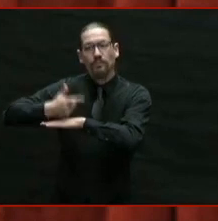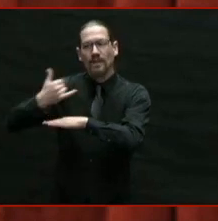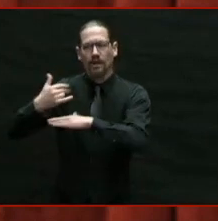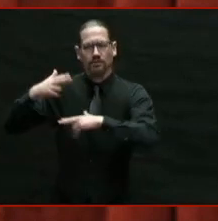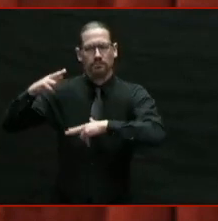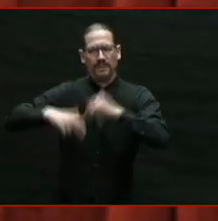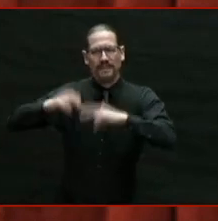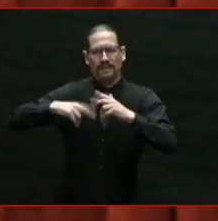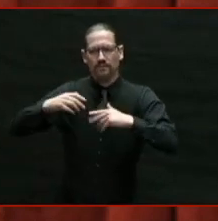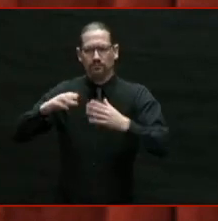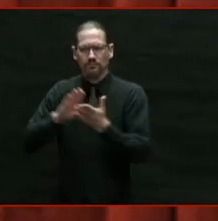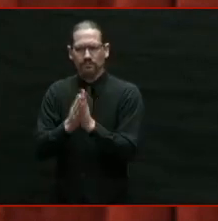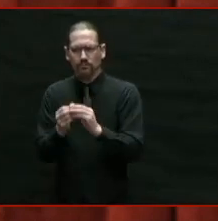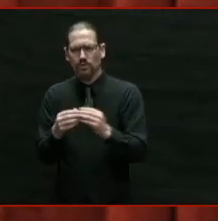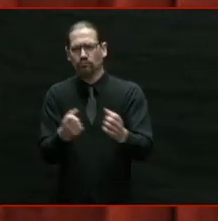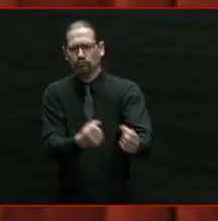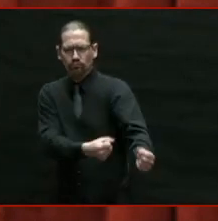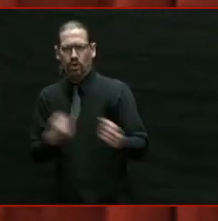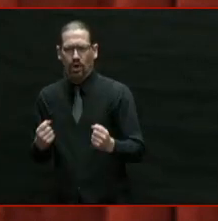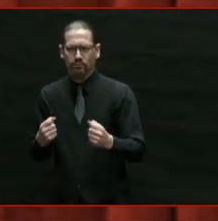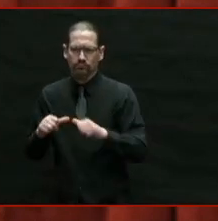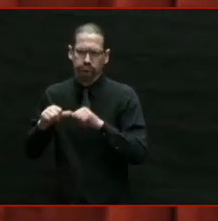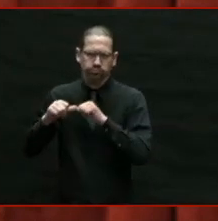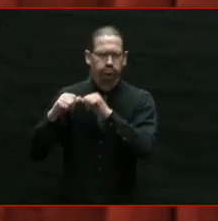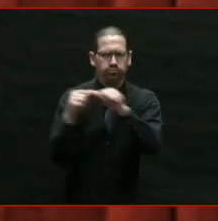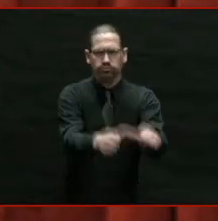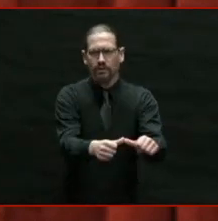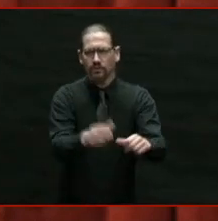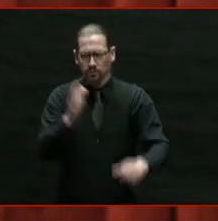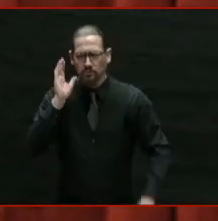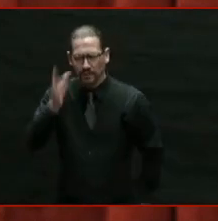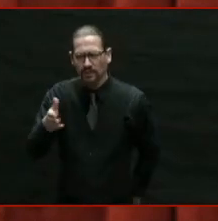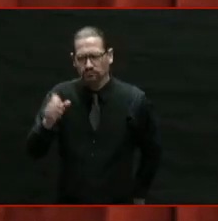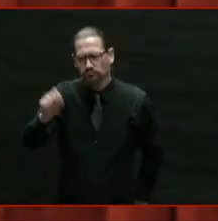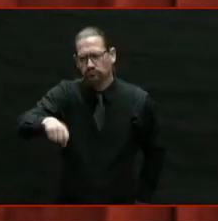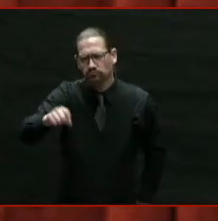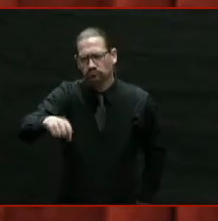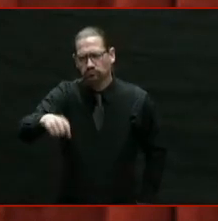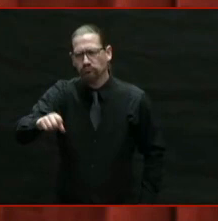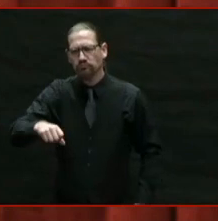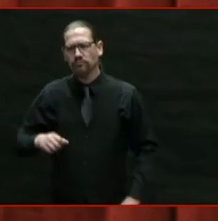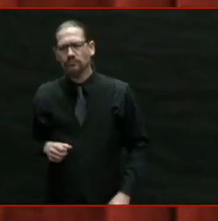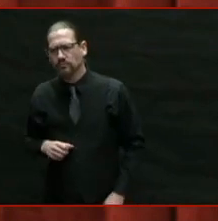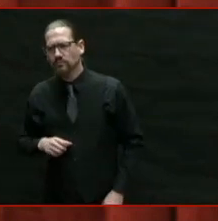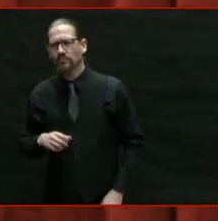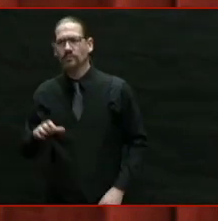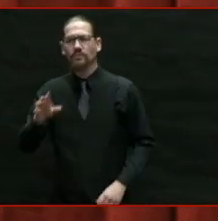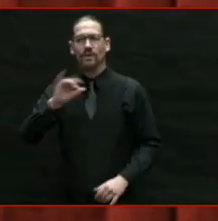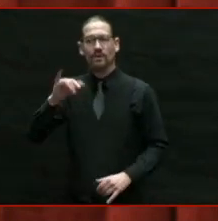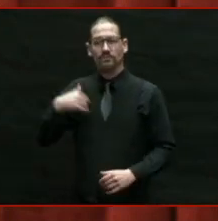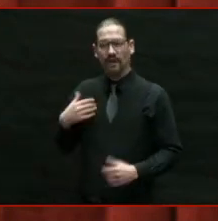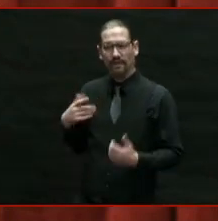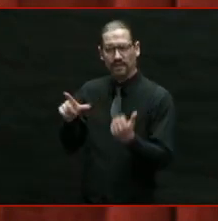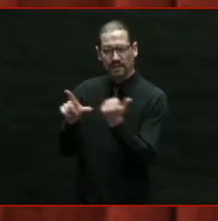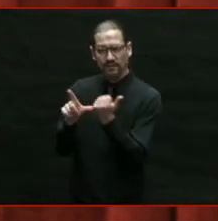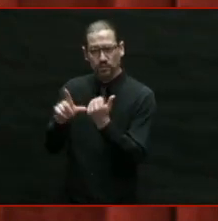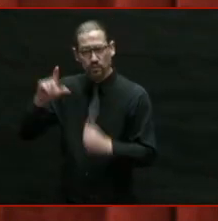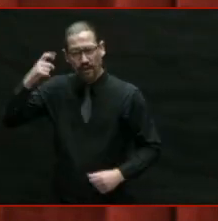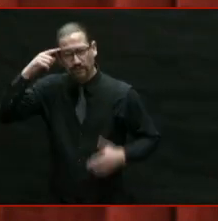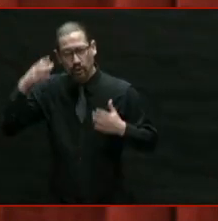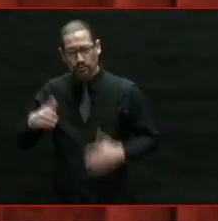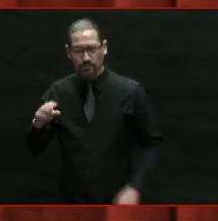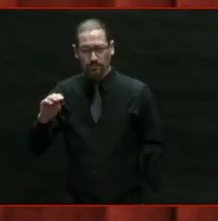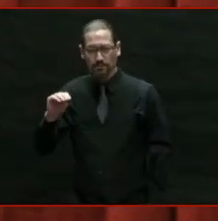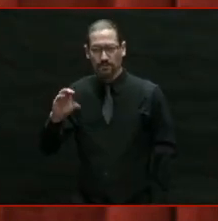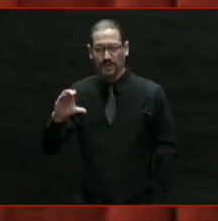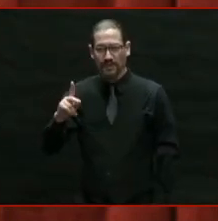And I know that Lieutenant Governor McKee is going to be ready for this job on day one. He is